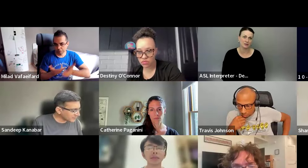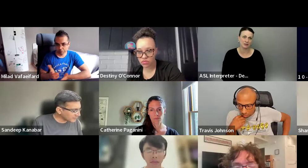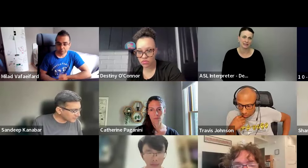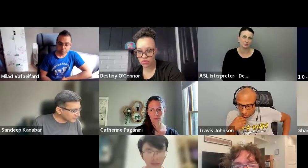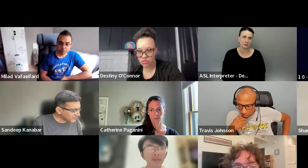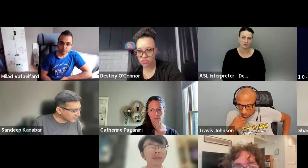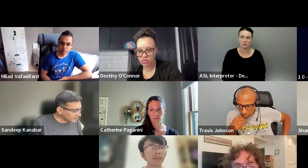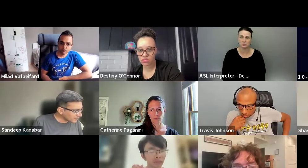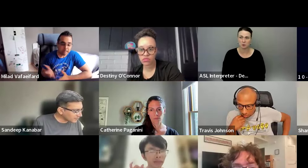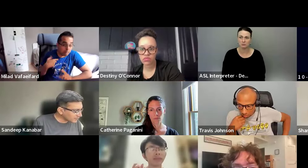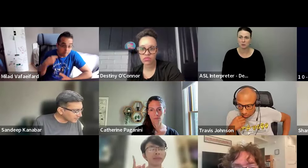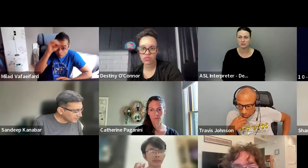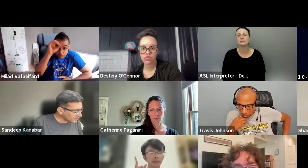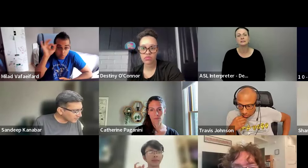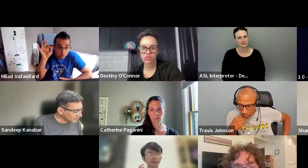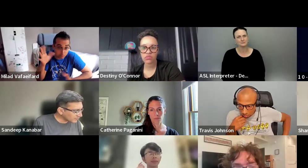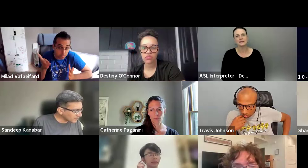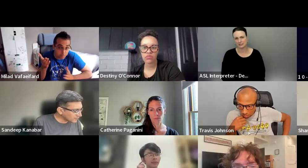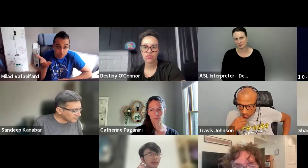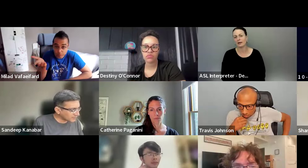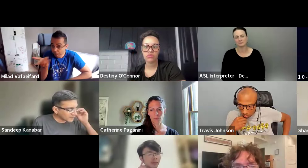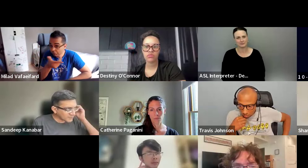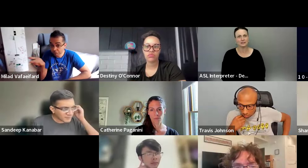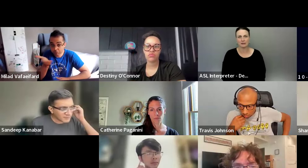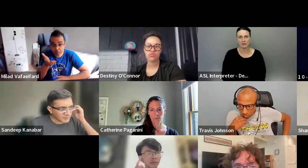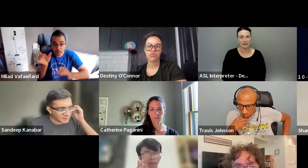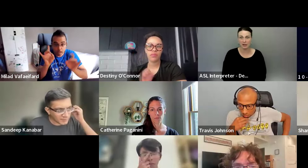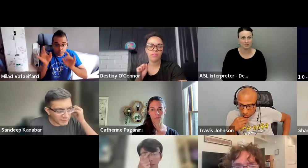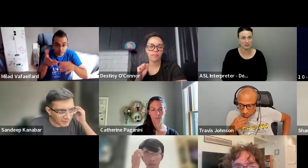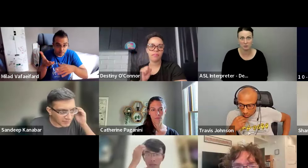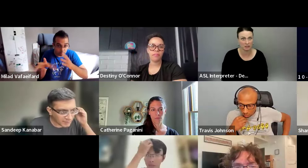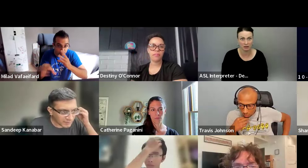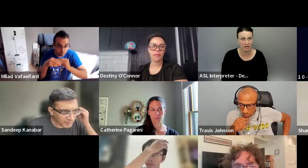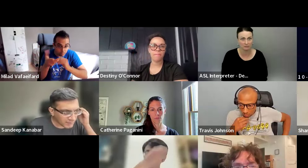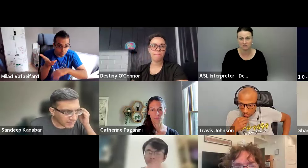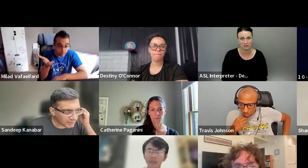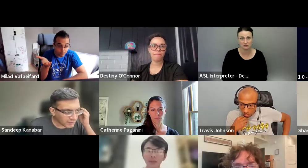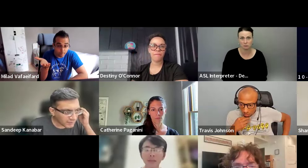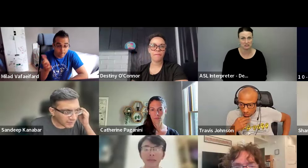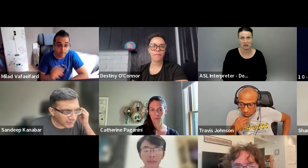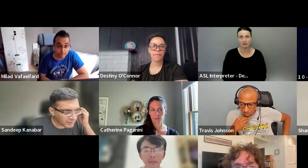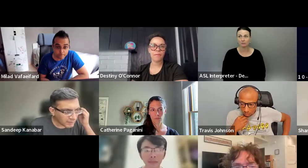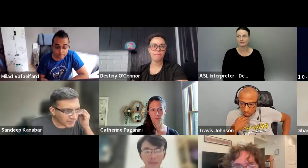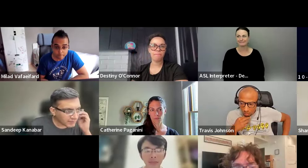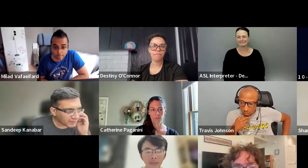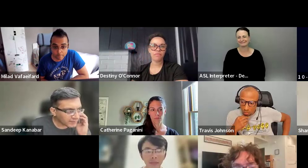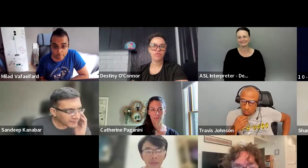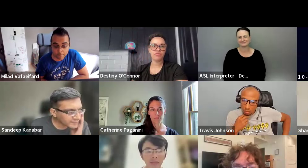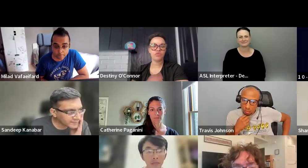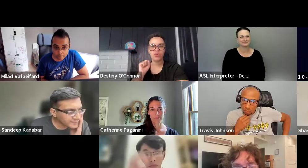that up. I think that's probably the most important part. He says, okay. Yeah. Anybody else have an opinion on that, that please add.